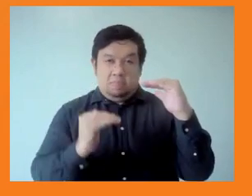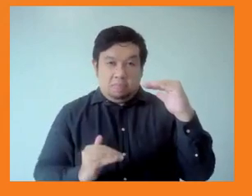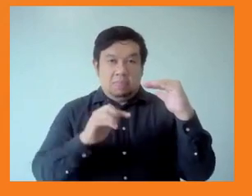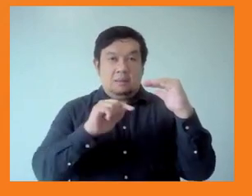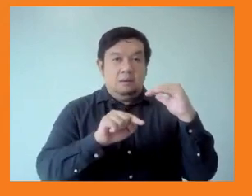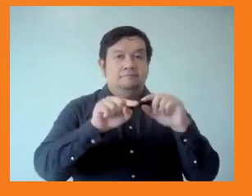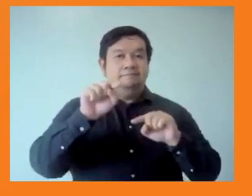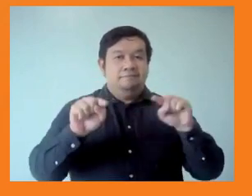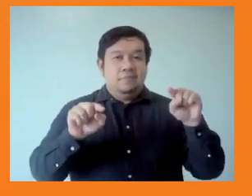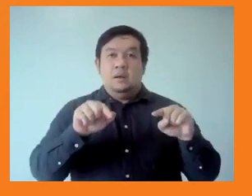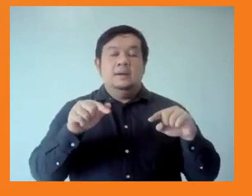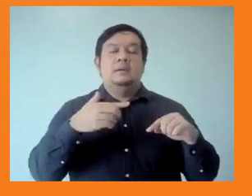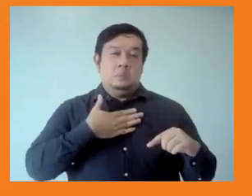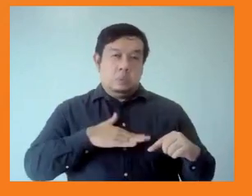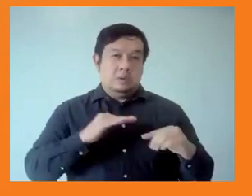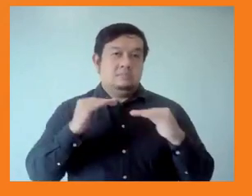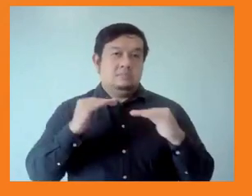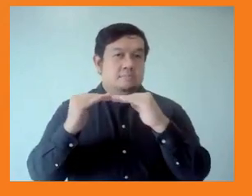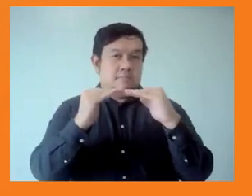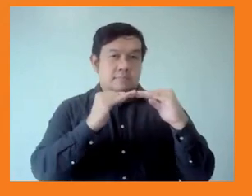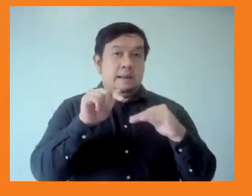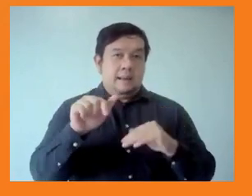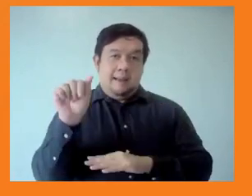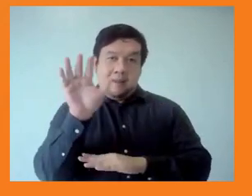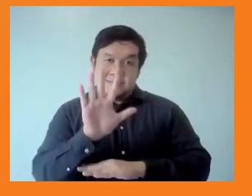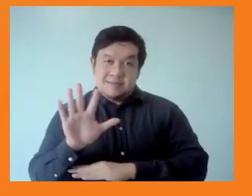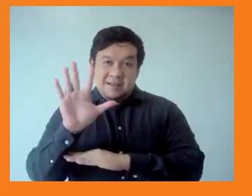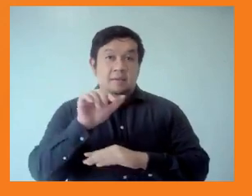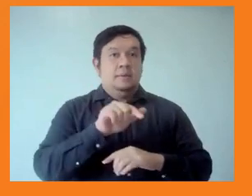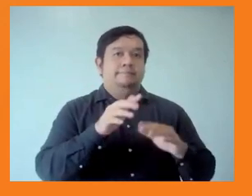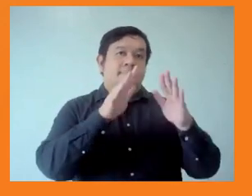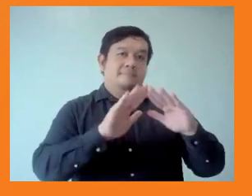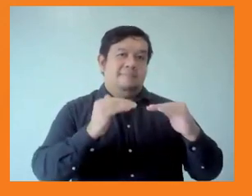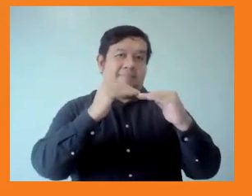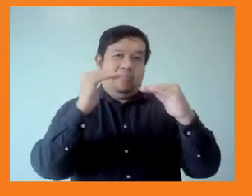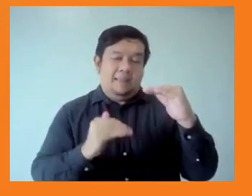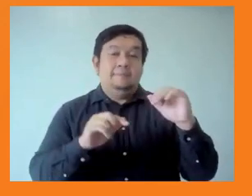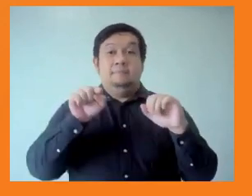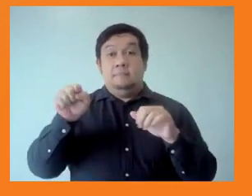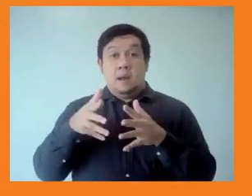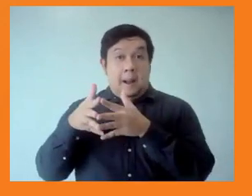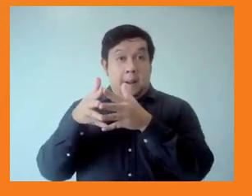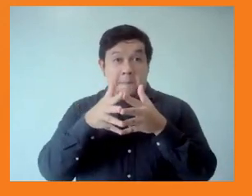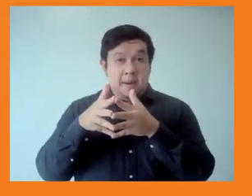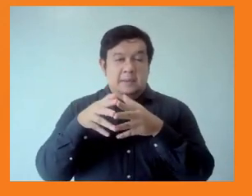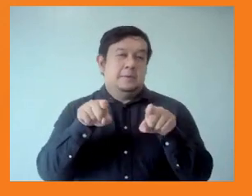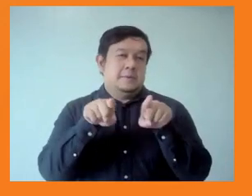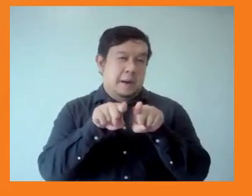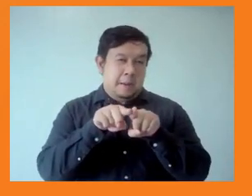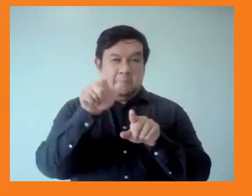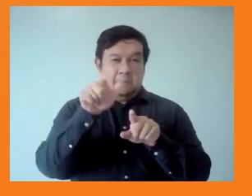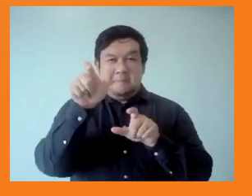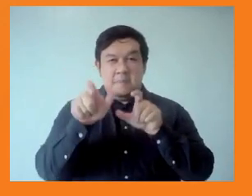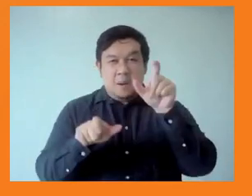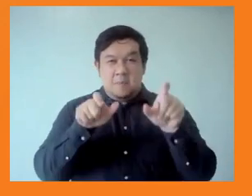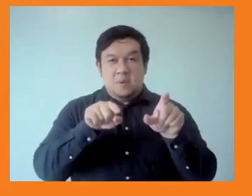not very much, well below Latin America at 8.8% that the best performance, places like South Africa and pre-war Ukraine